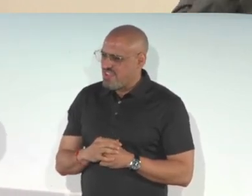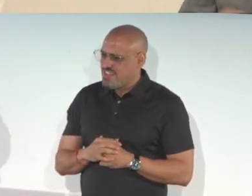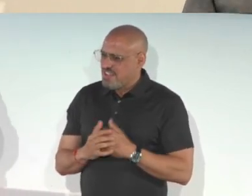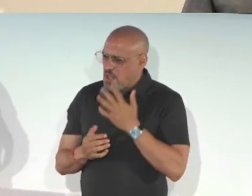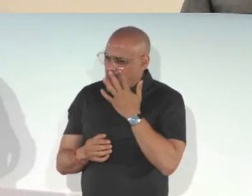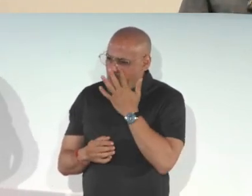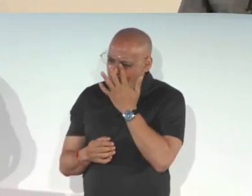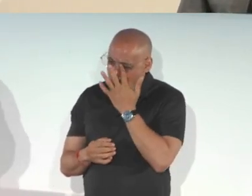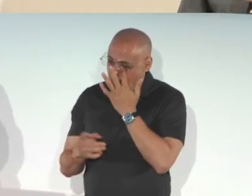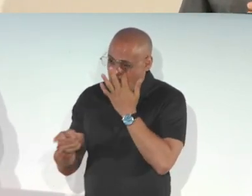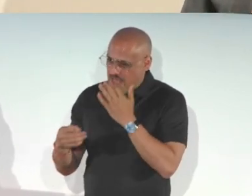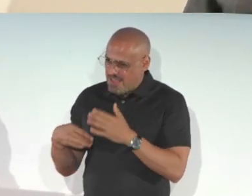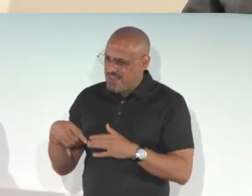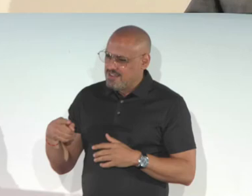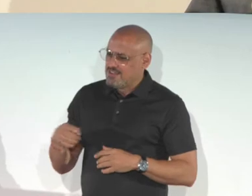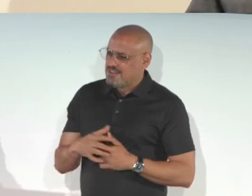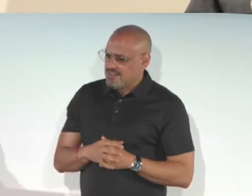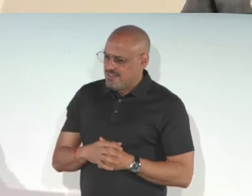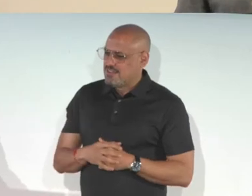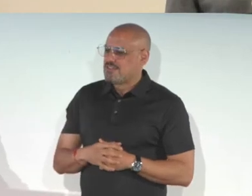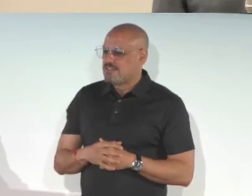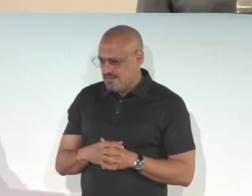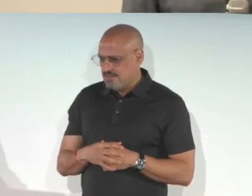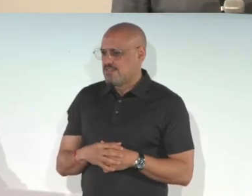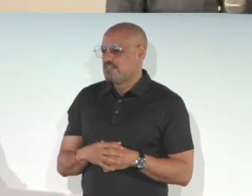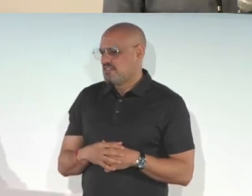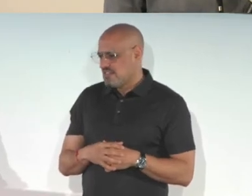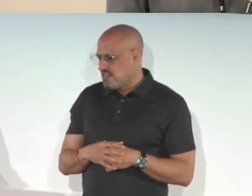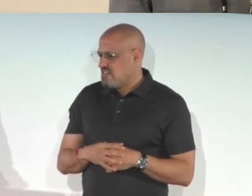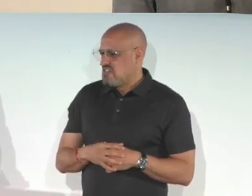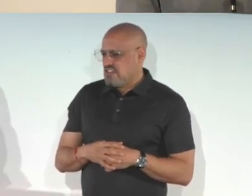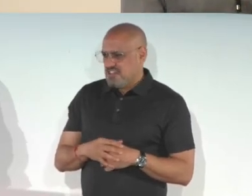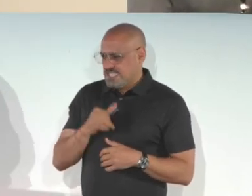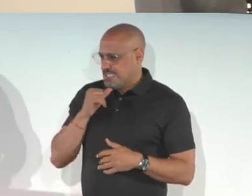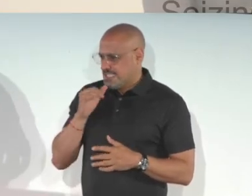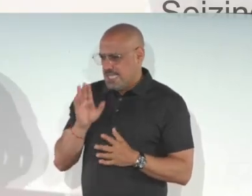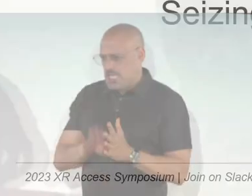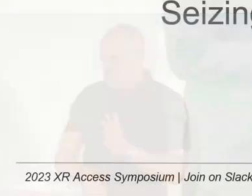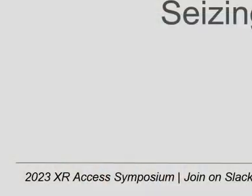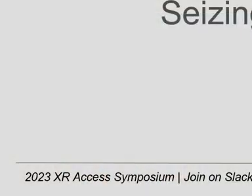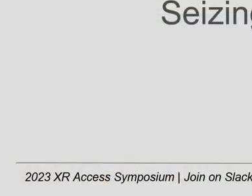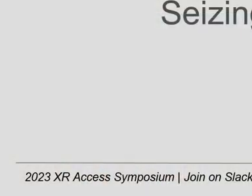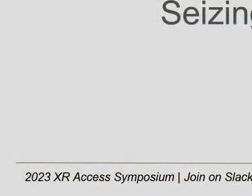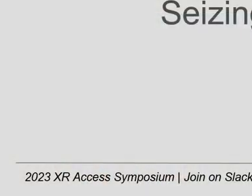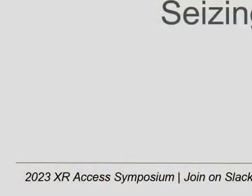so much. Thank you. Yeah, thank you very much. Fantastic presentation. Good job. Nice.